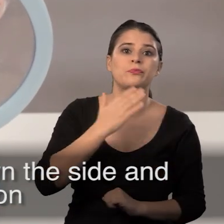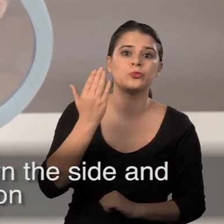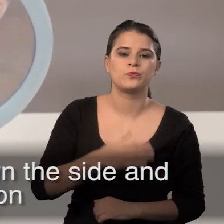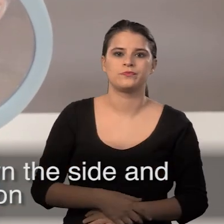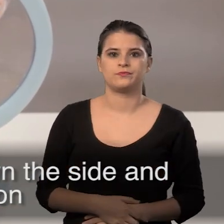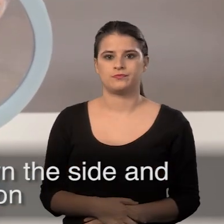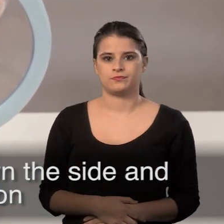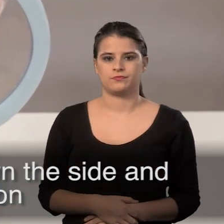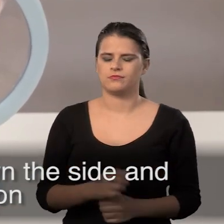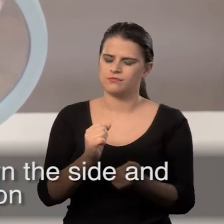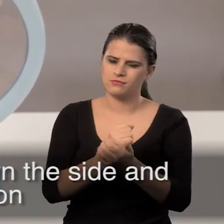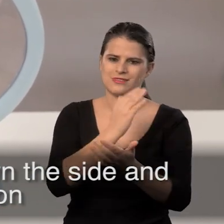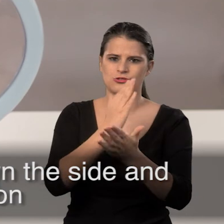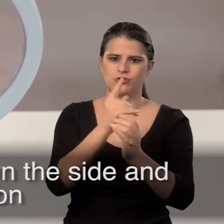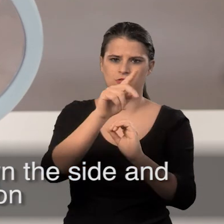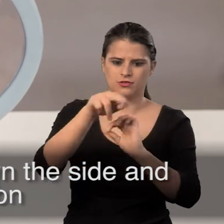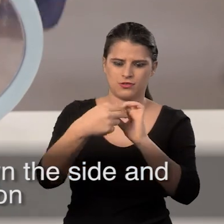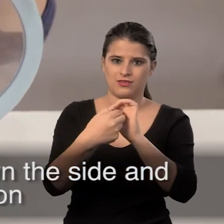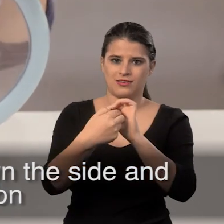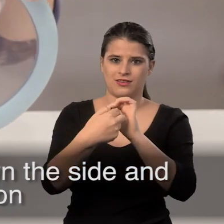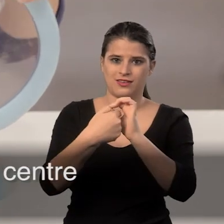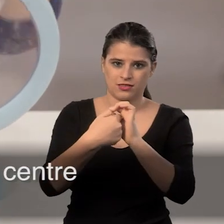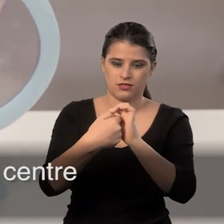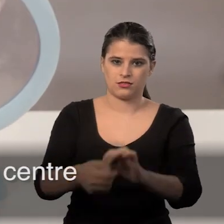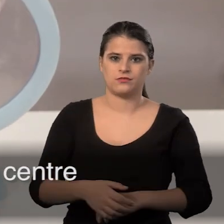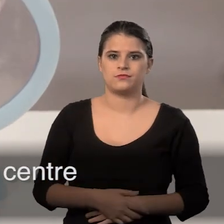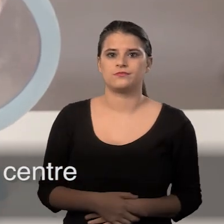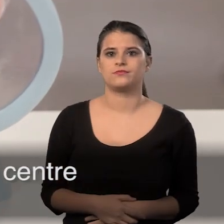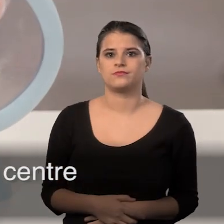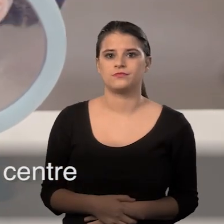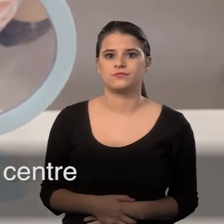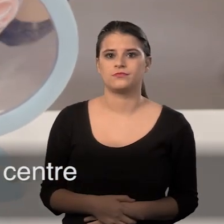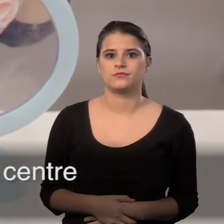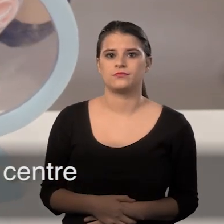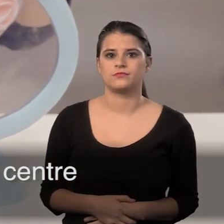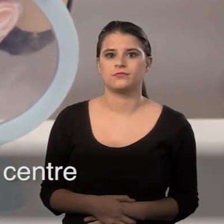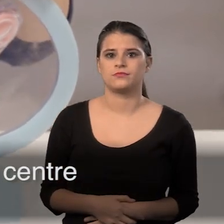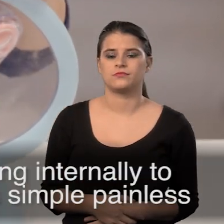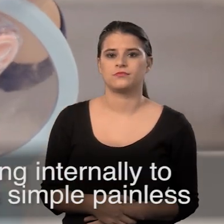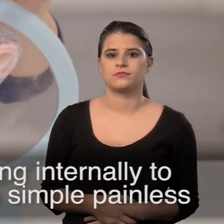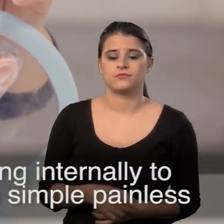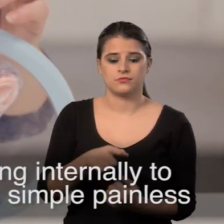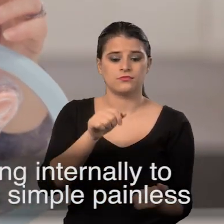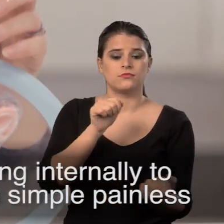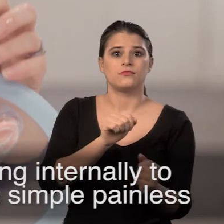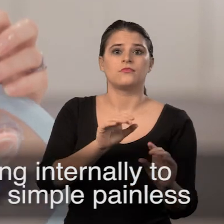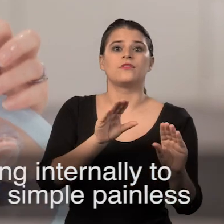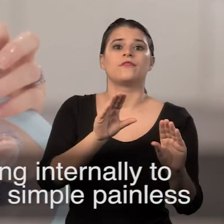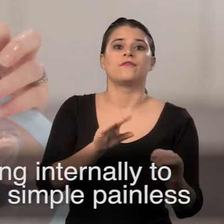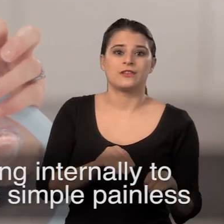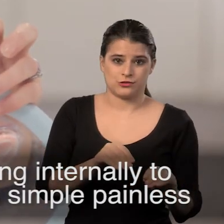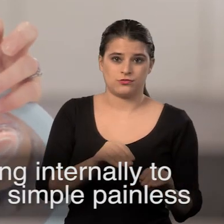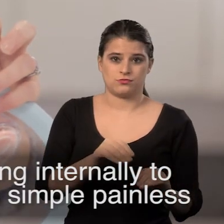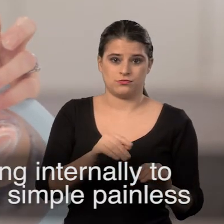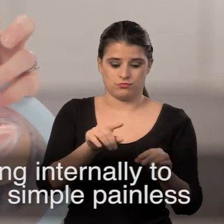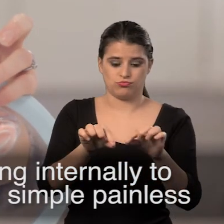down the side and thereby offer no protection. So it must be guided into the centre. After sex has